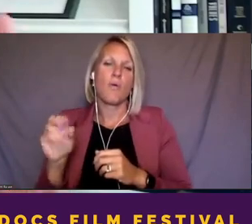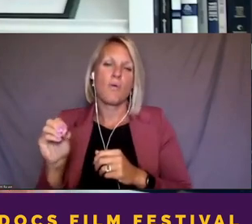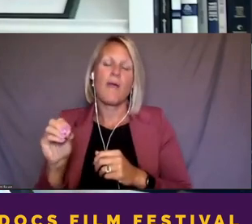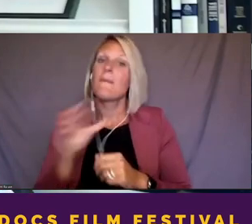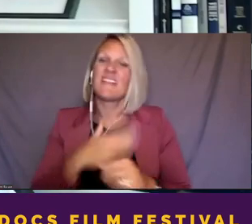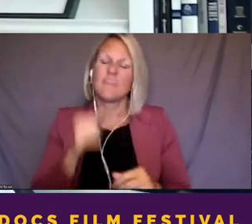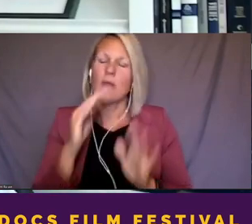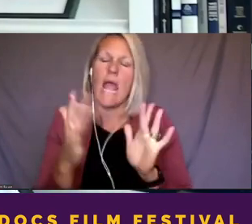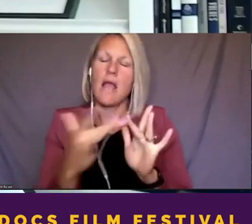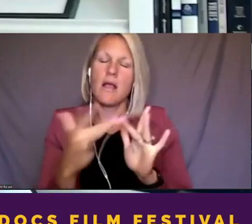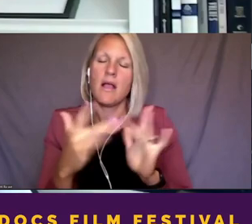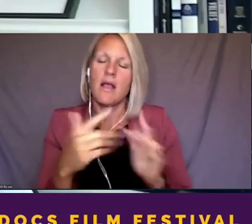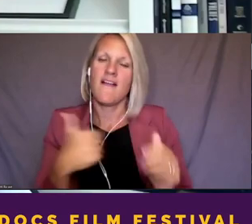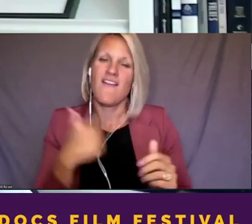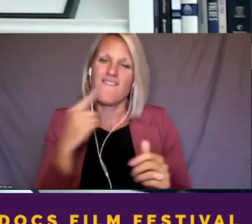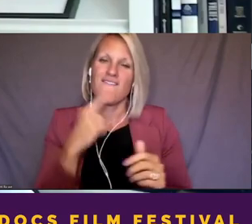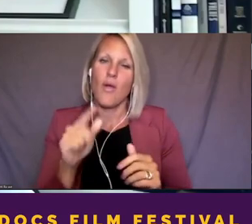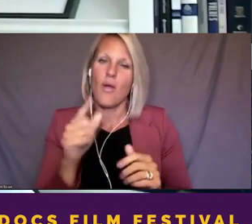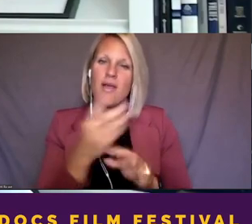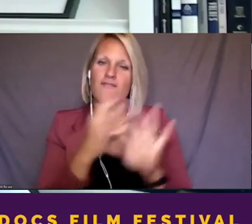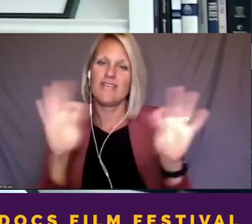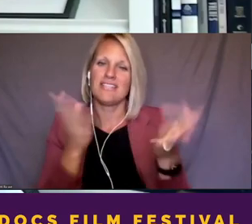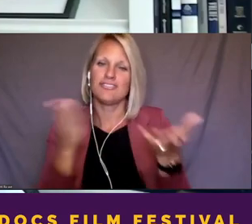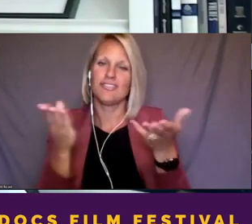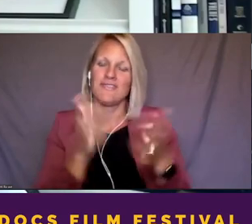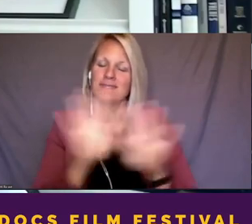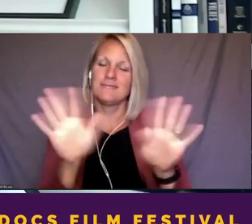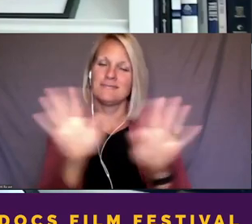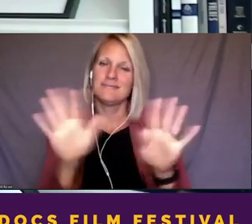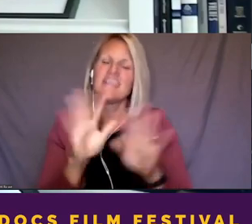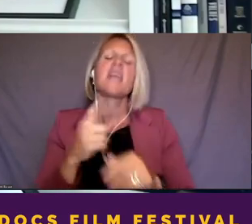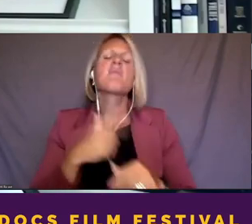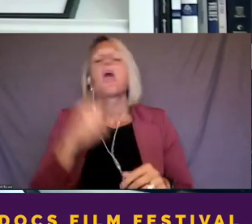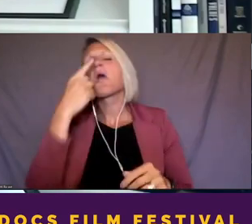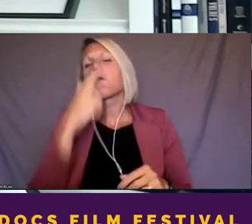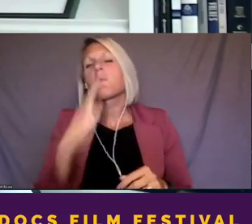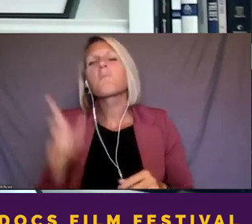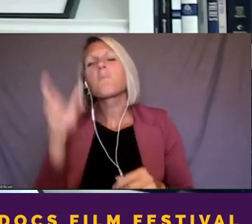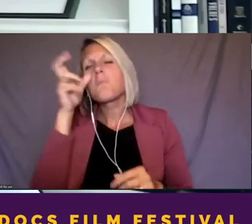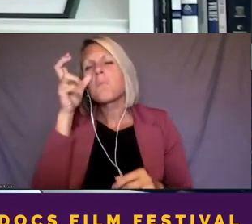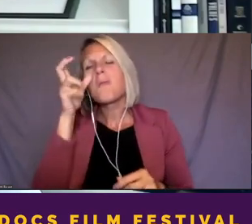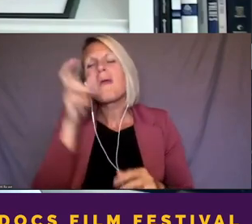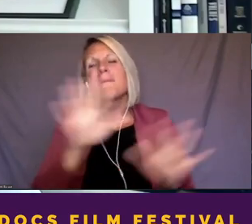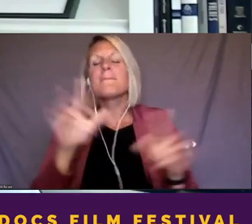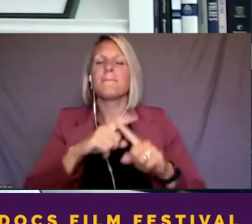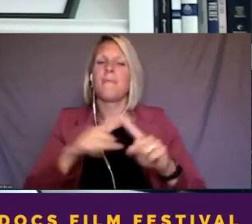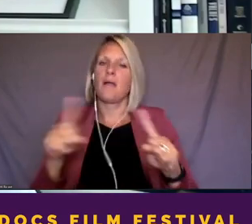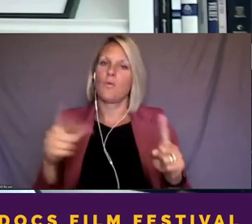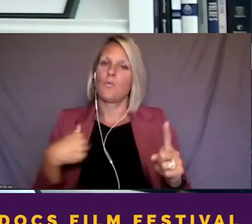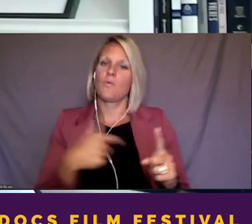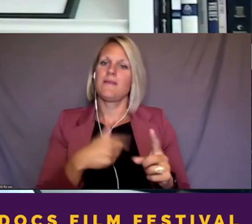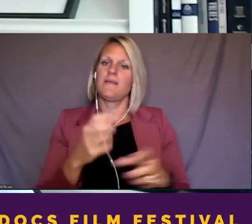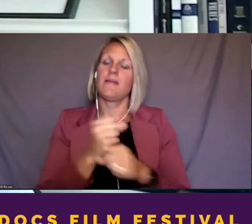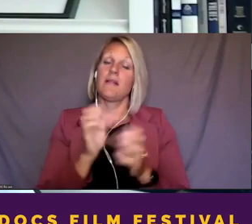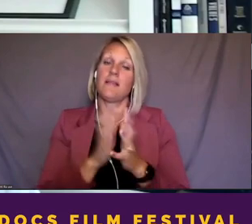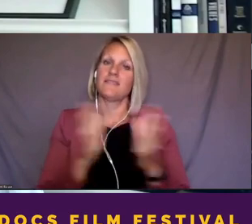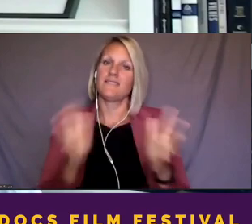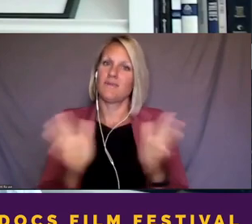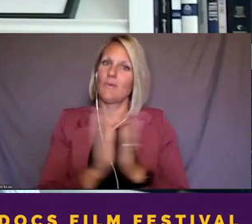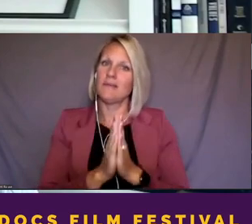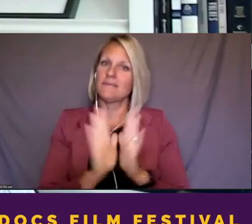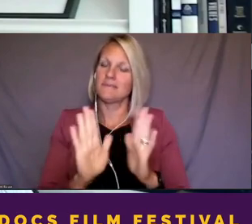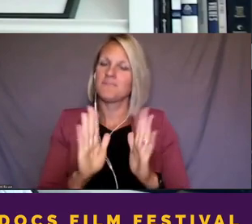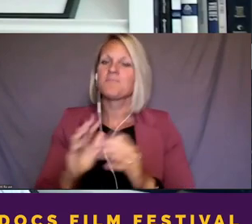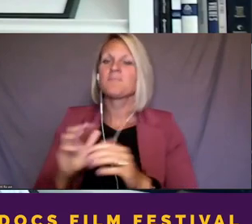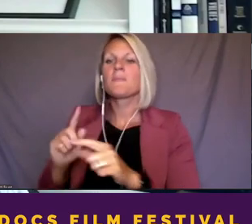happy to hear from anyone who's interested. But as you might imagine, we get lots and lots of requests. But